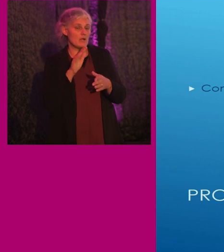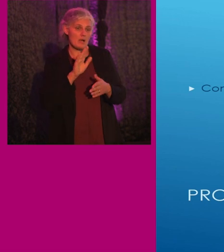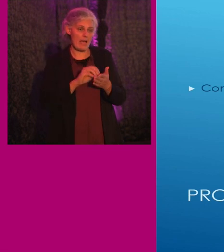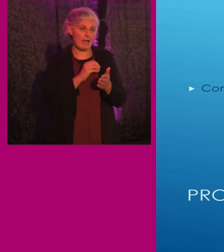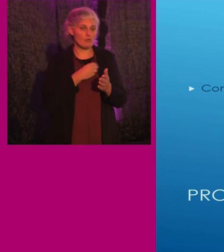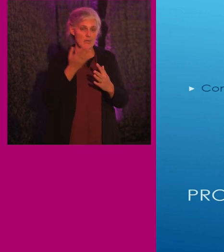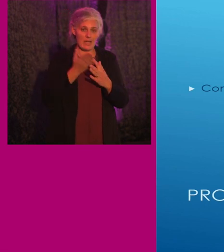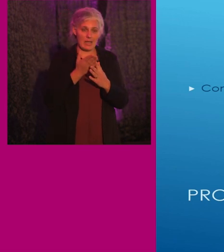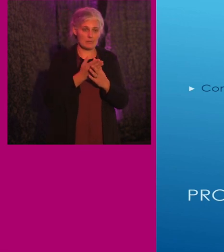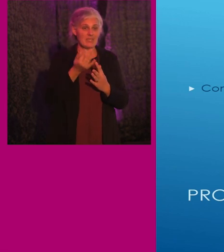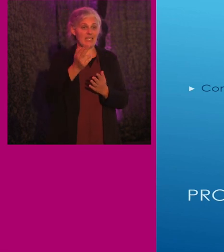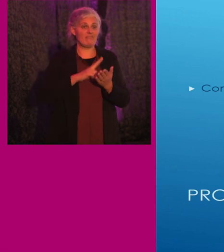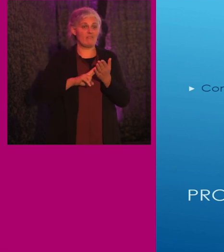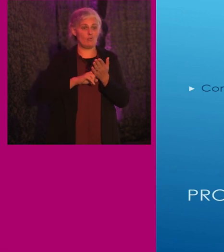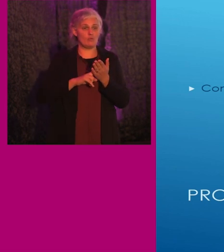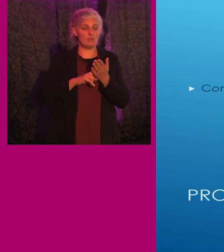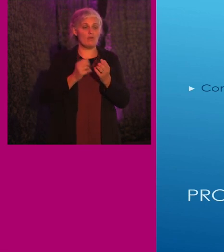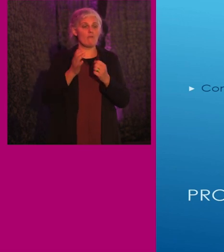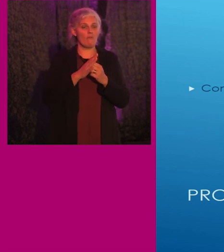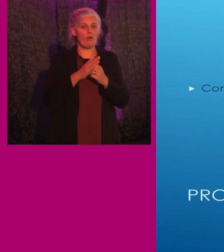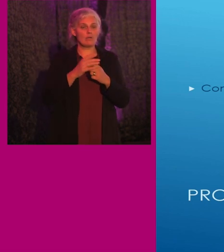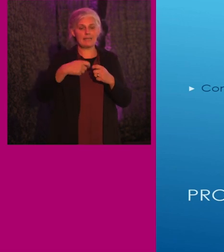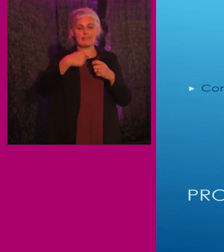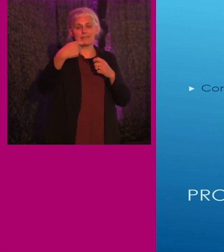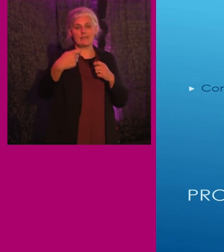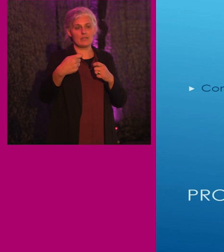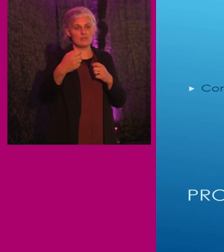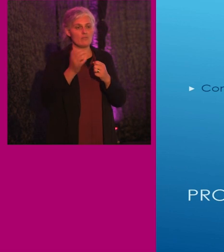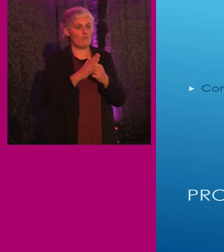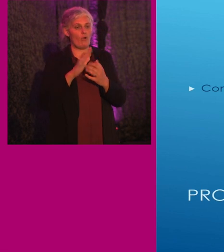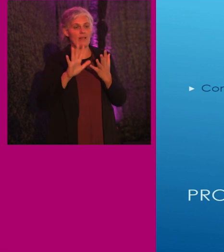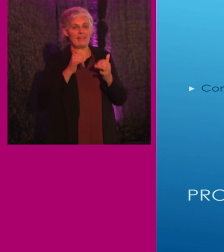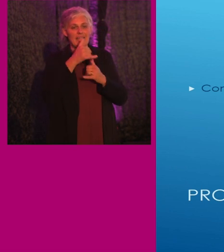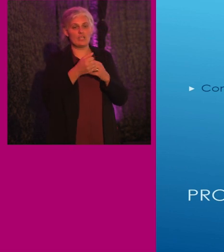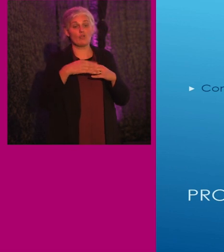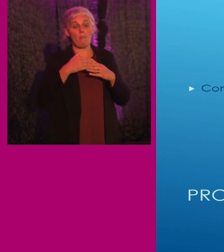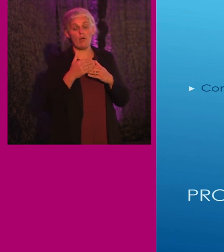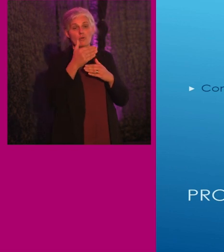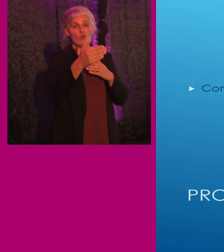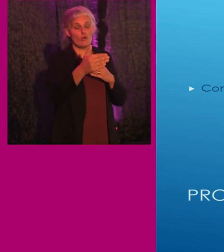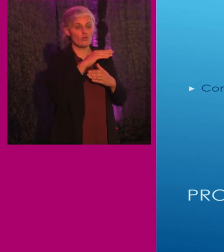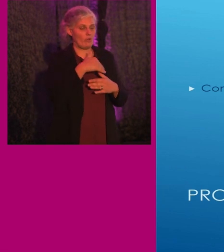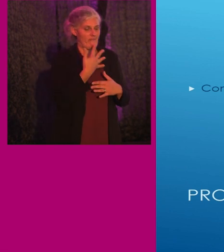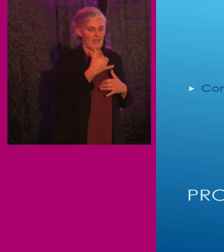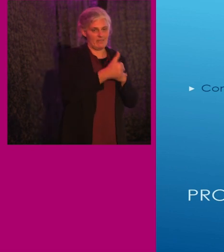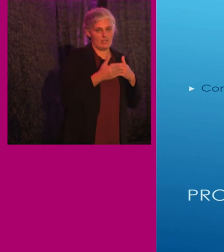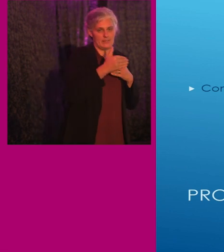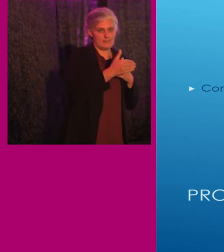accessible if their usable life is extended for 10 years or more instead of five.